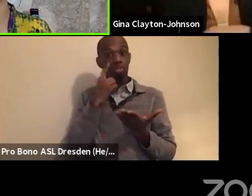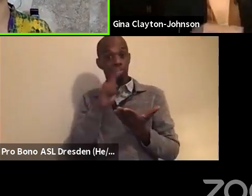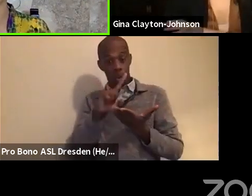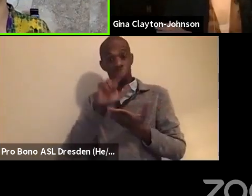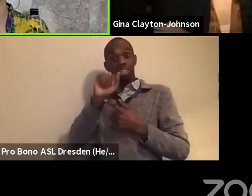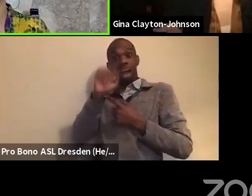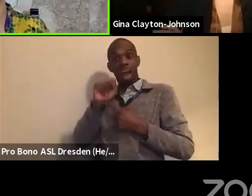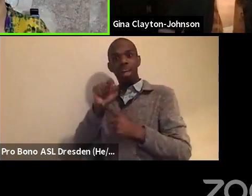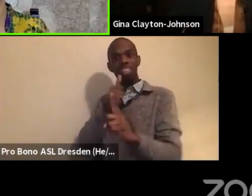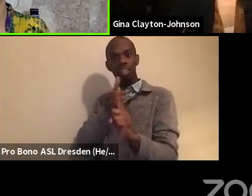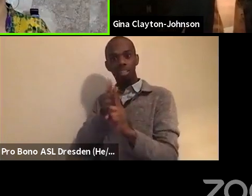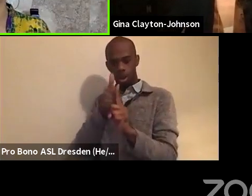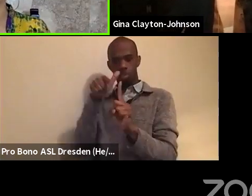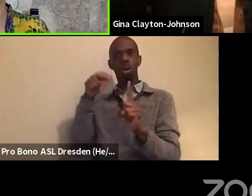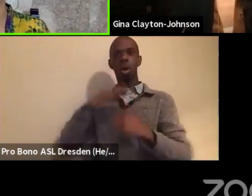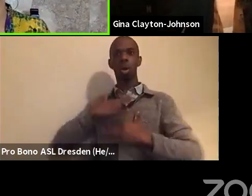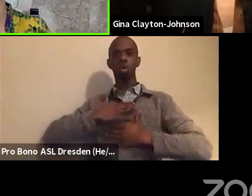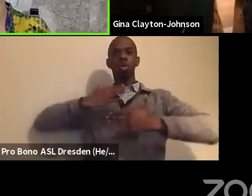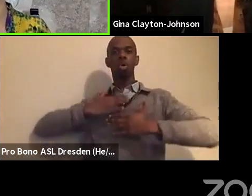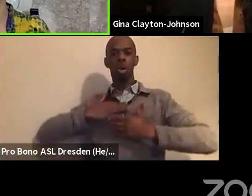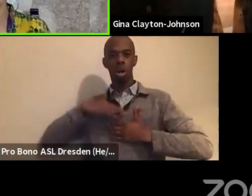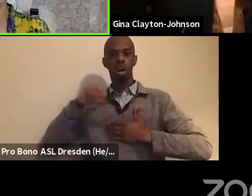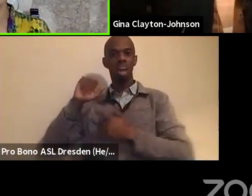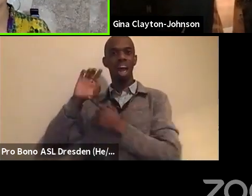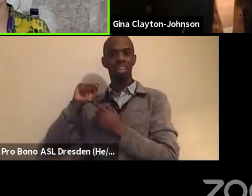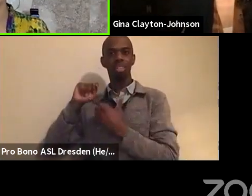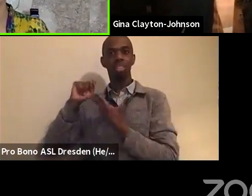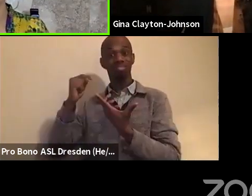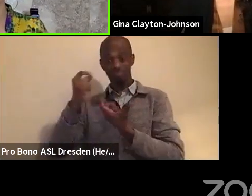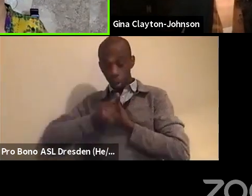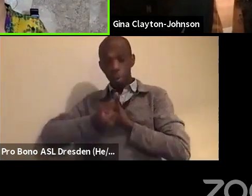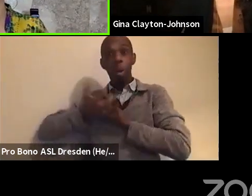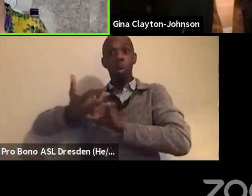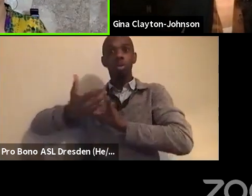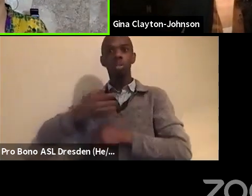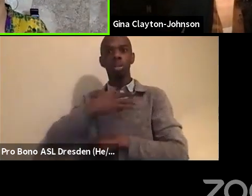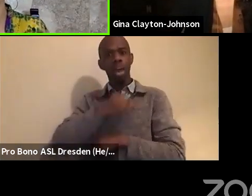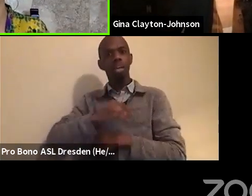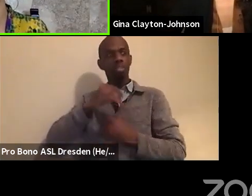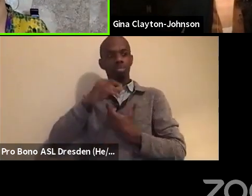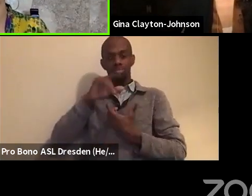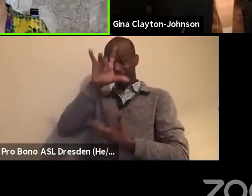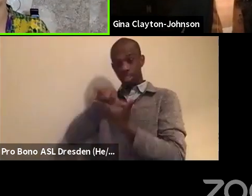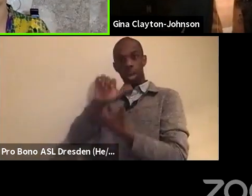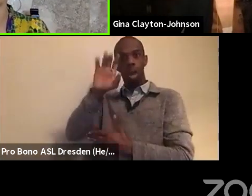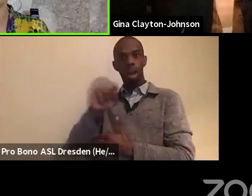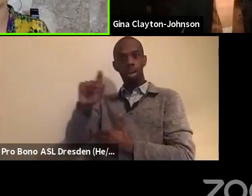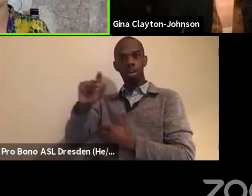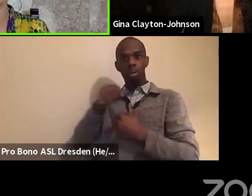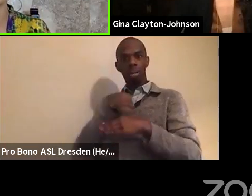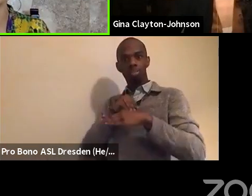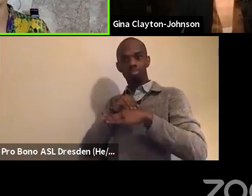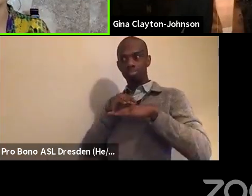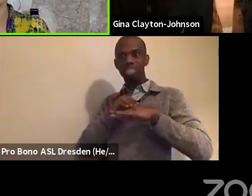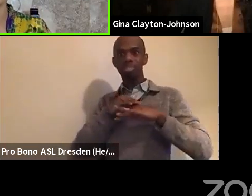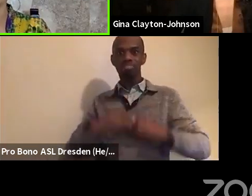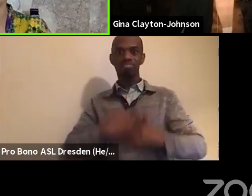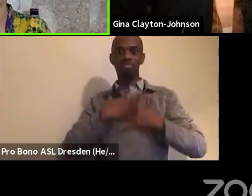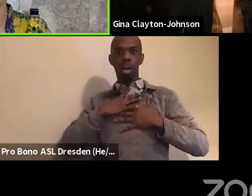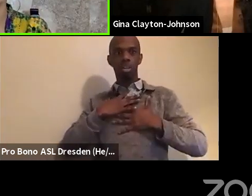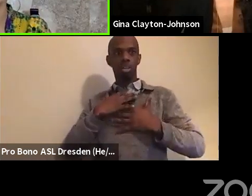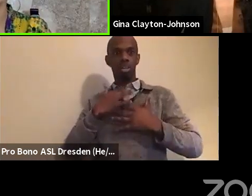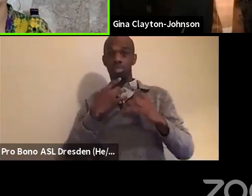to be inspired by George Floyd. And when we think about that, I can't breathe, this is